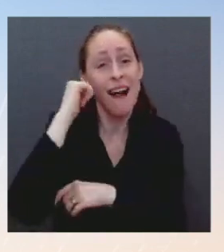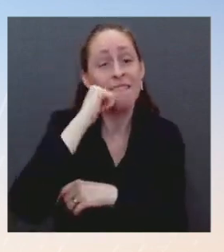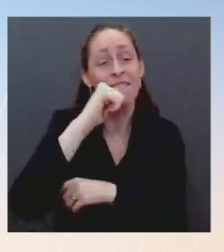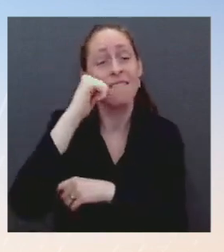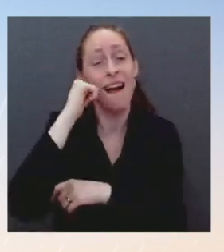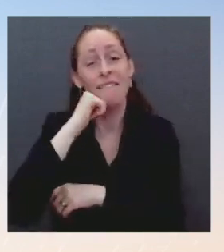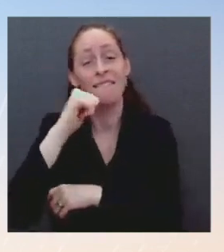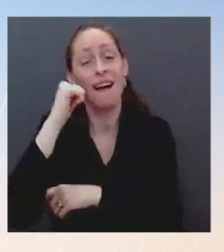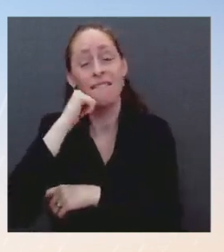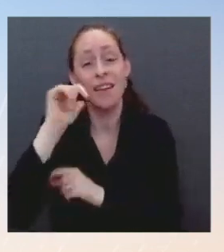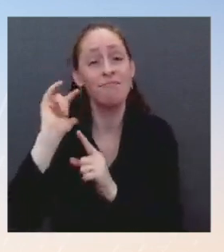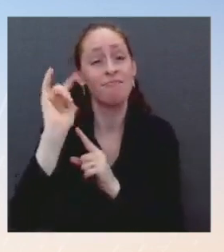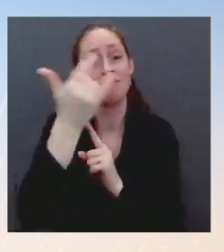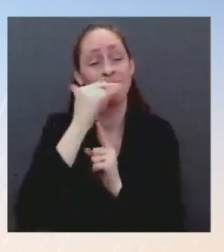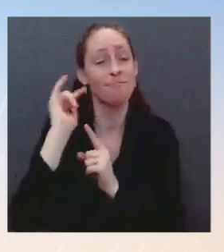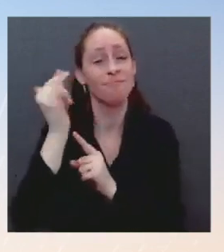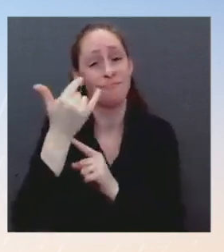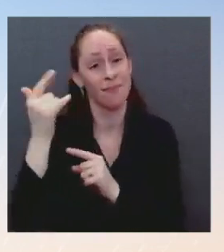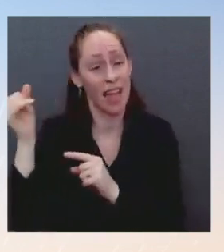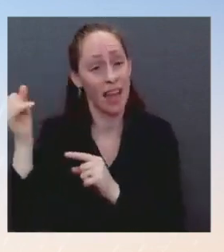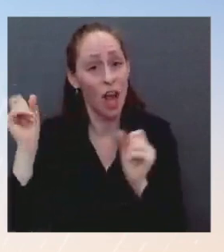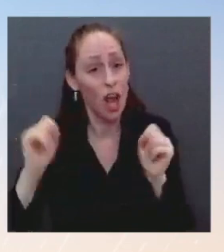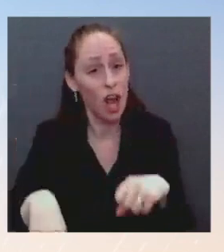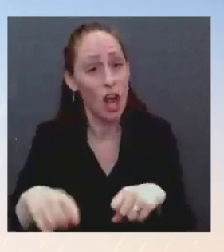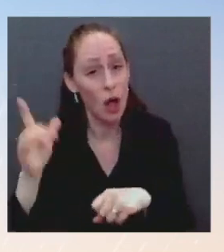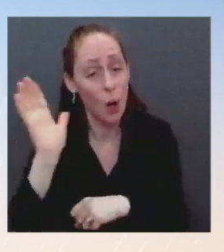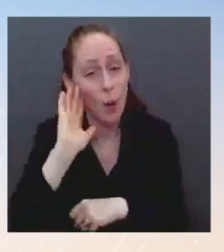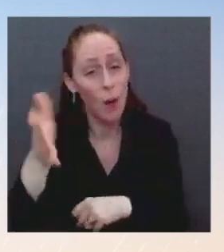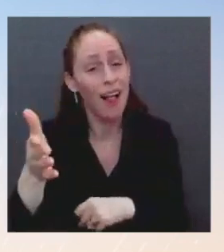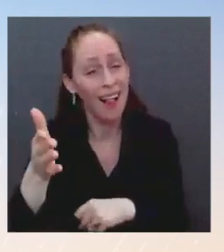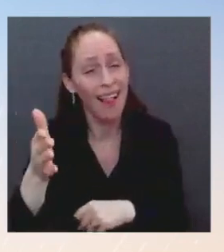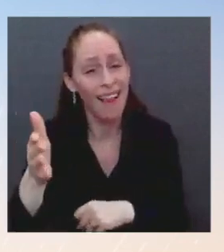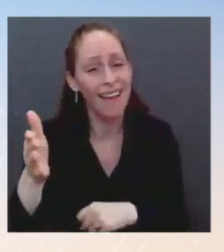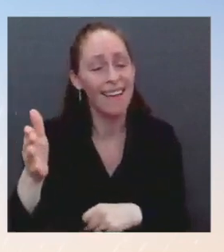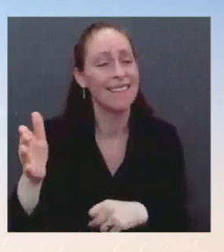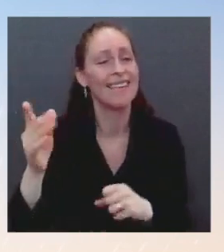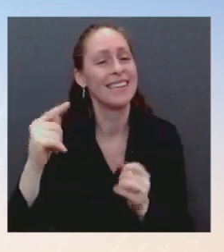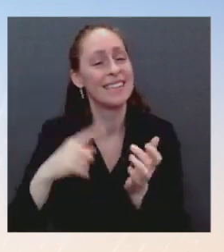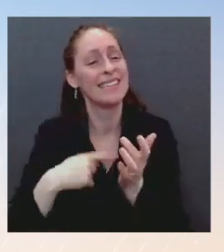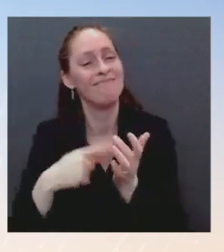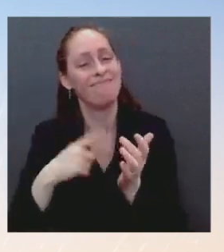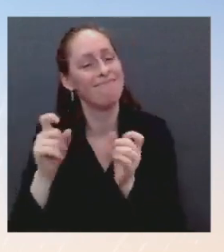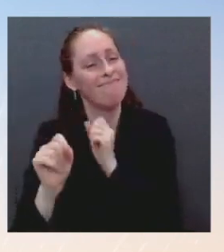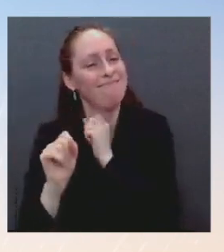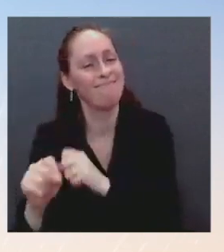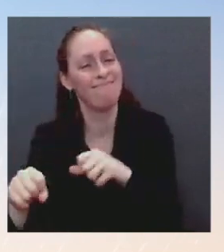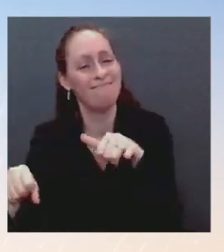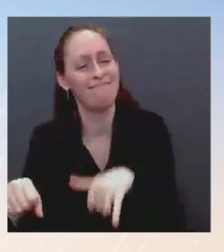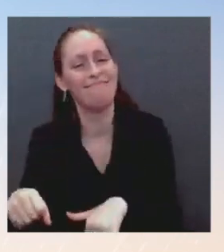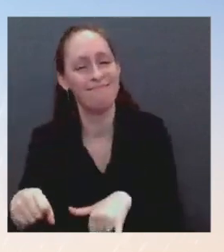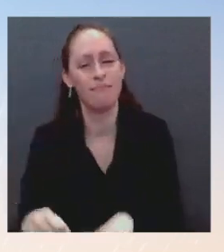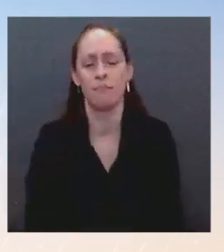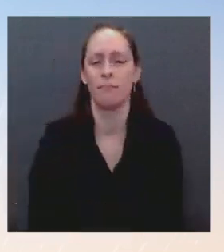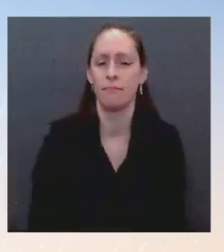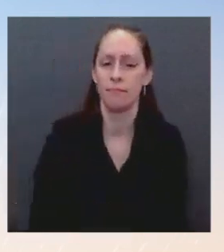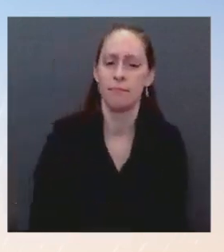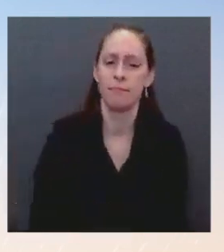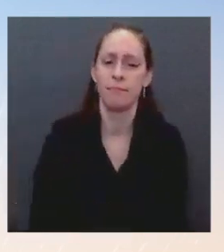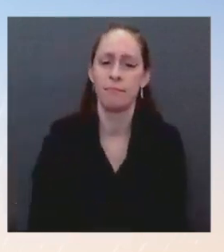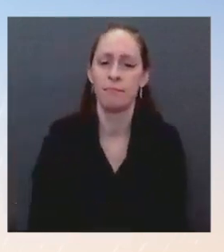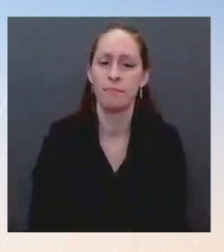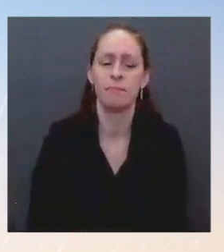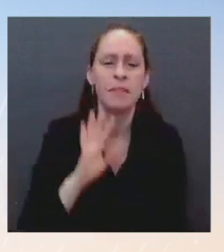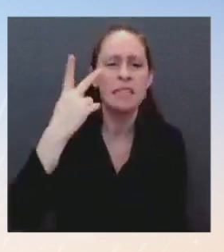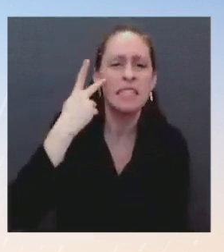So that is certainly part of that. And I expect you'll see him out on the road more in the coming weeks as well. It's also an opportunity for him to